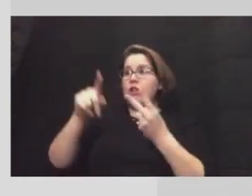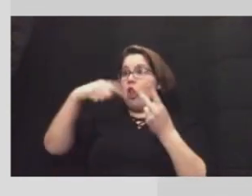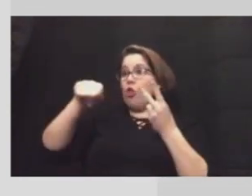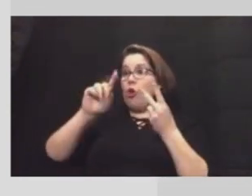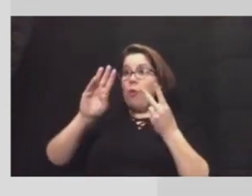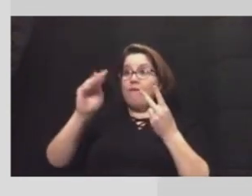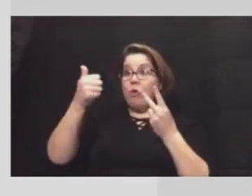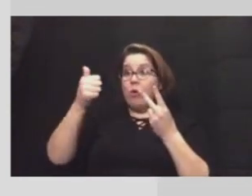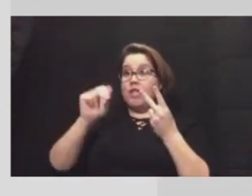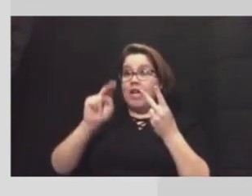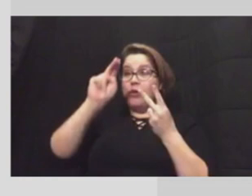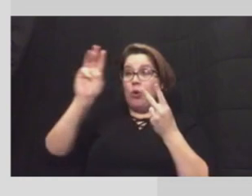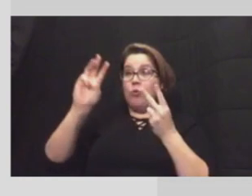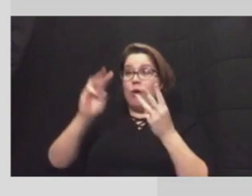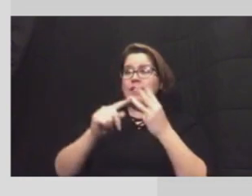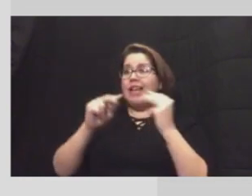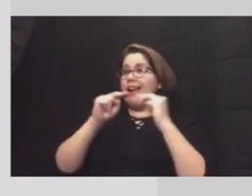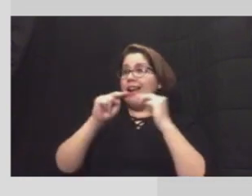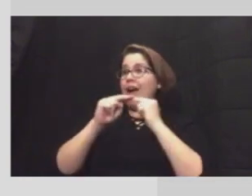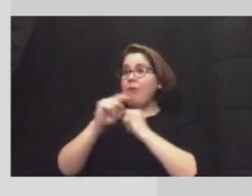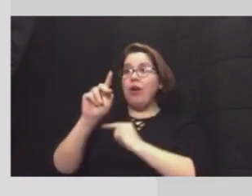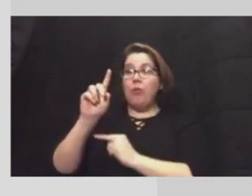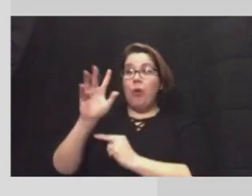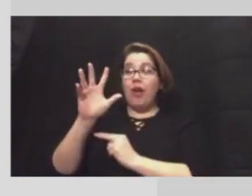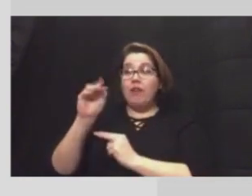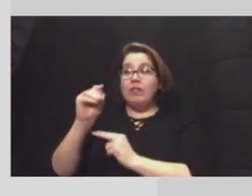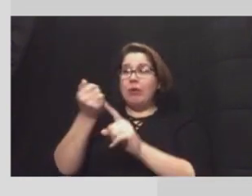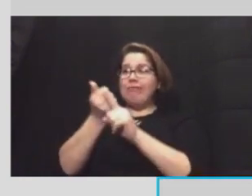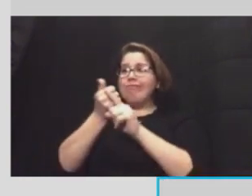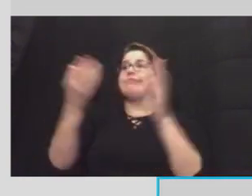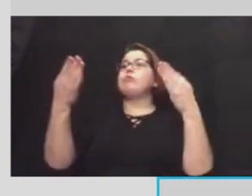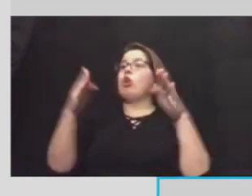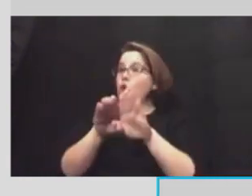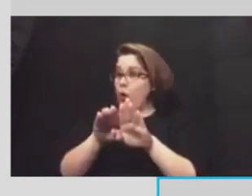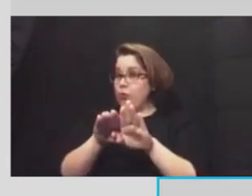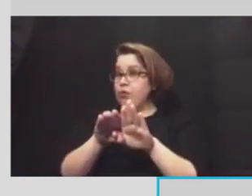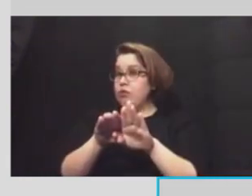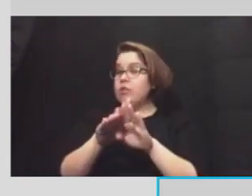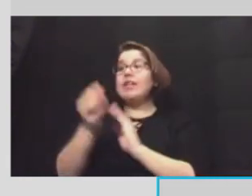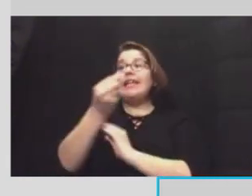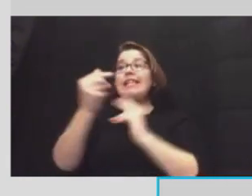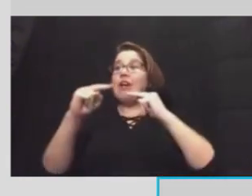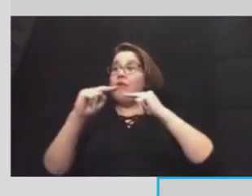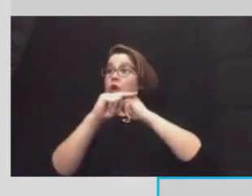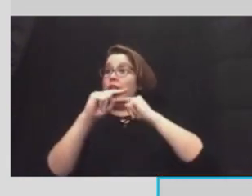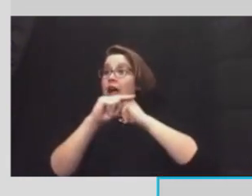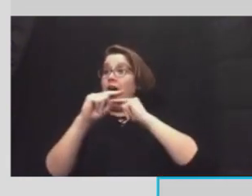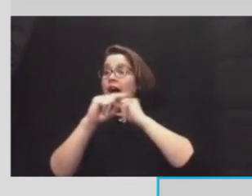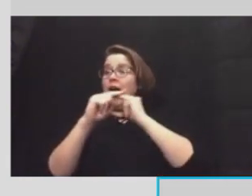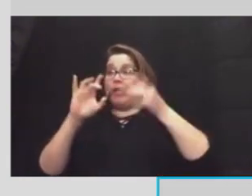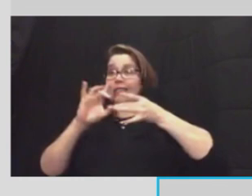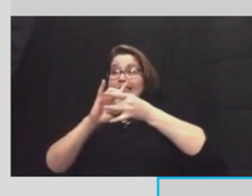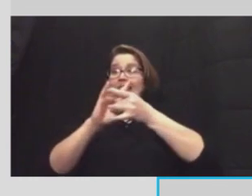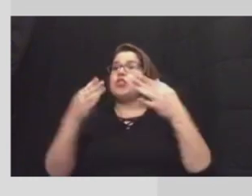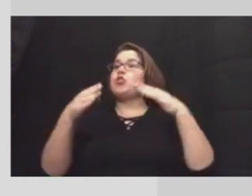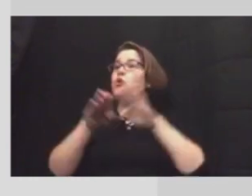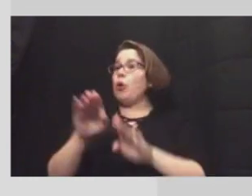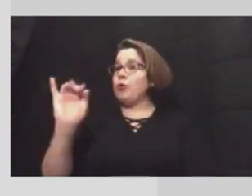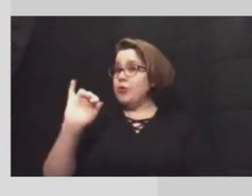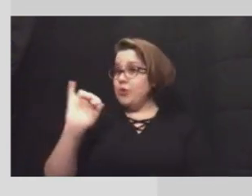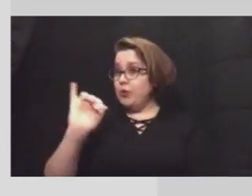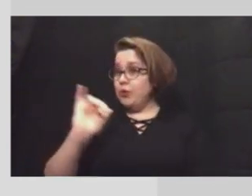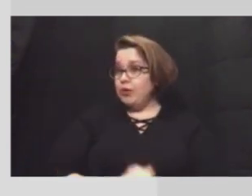Northwest, and Highway 151 are closed. Several highway direct connectors are closed as well.